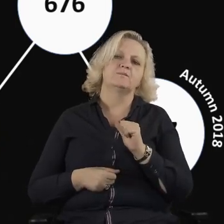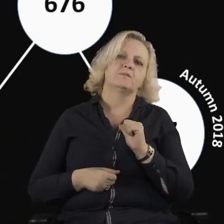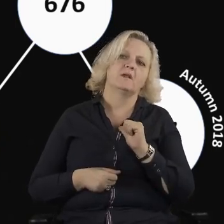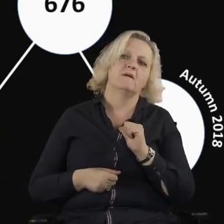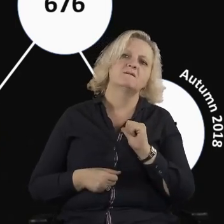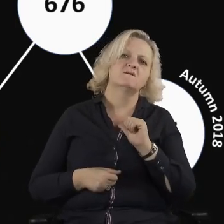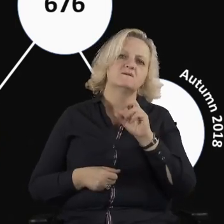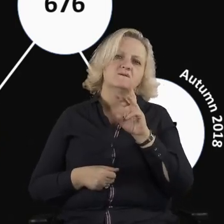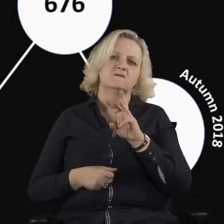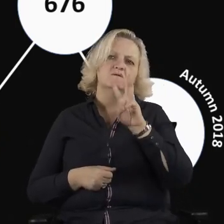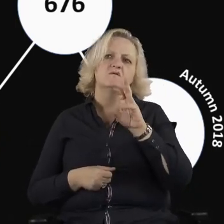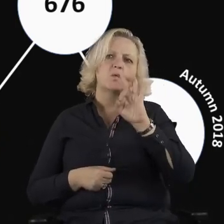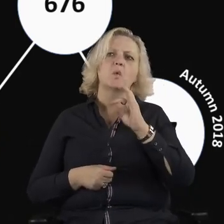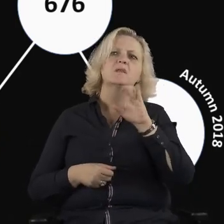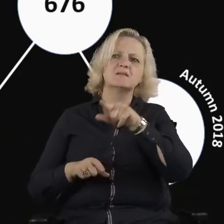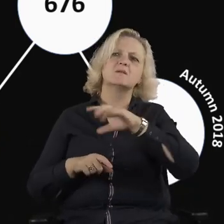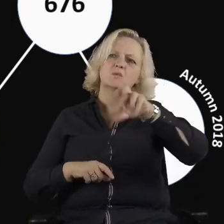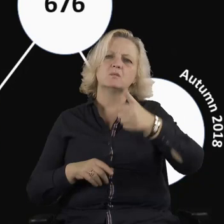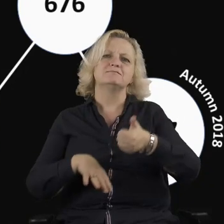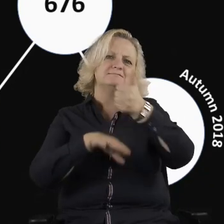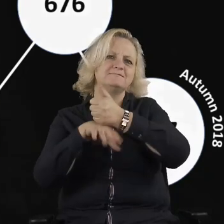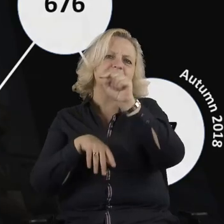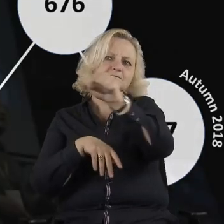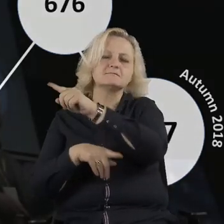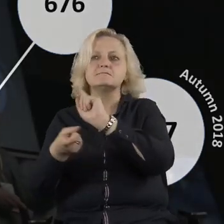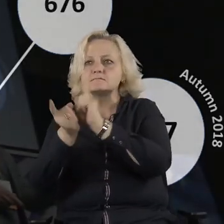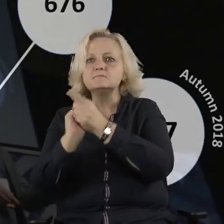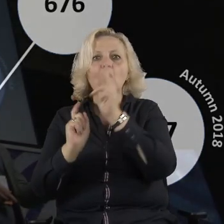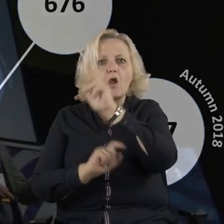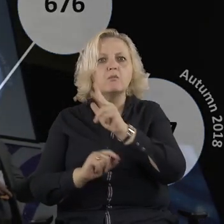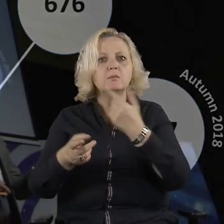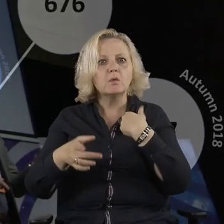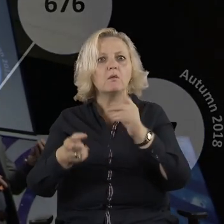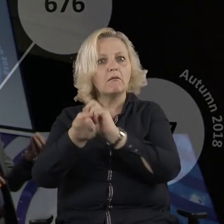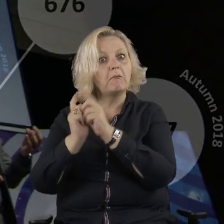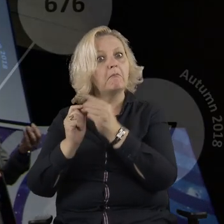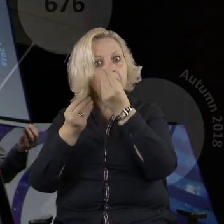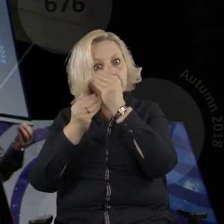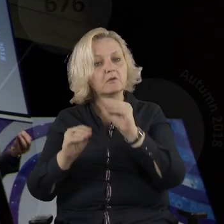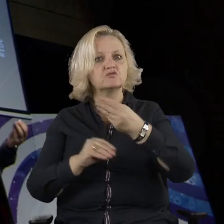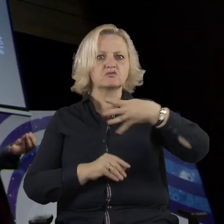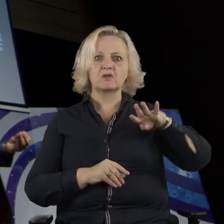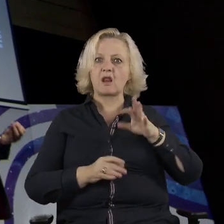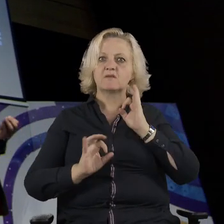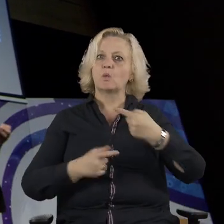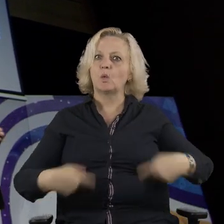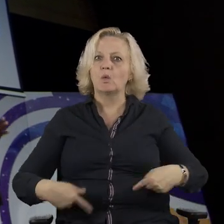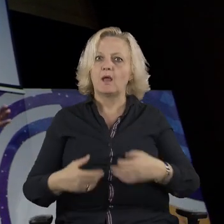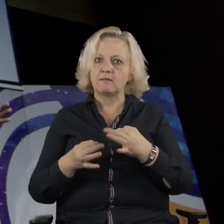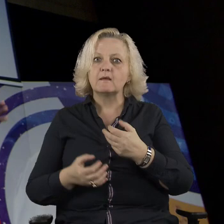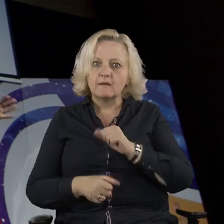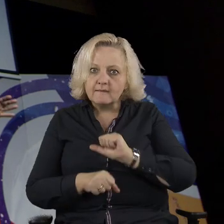that was something which four years ago was simply not present. Also, what we managed to get